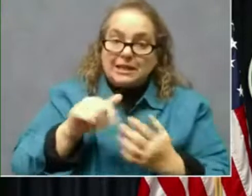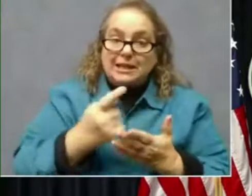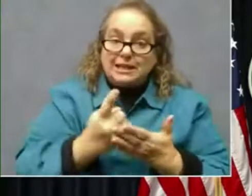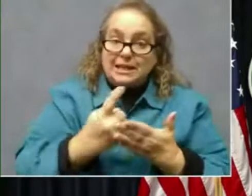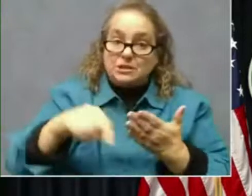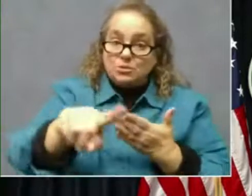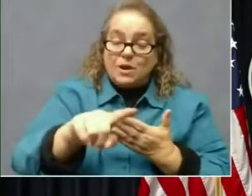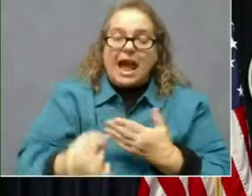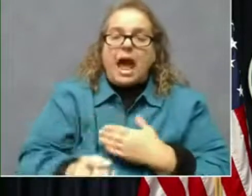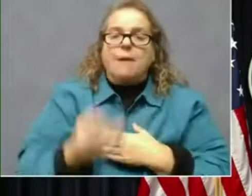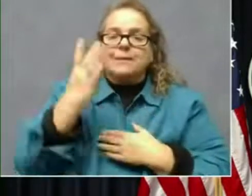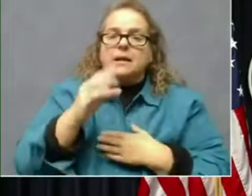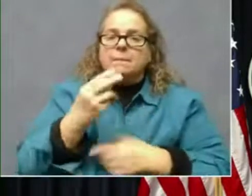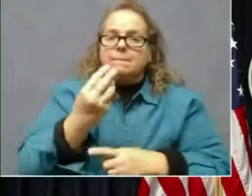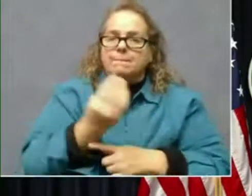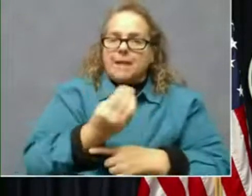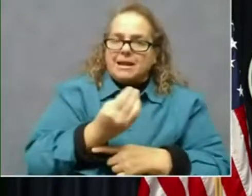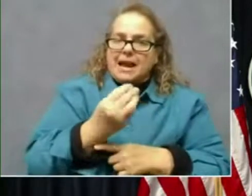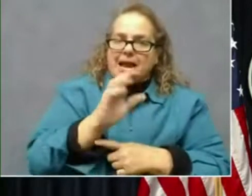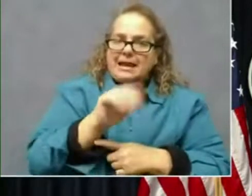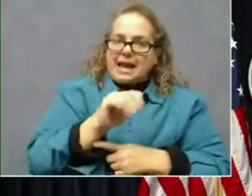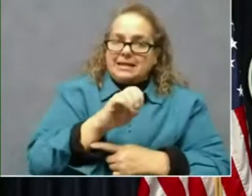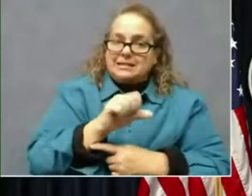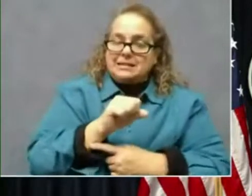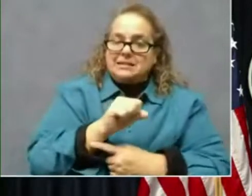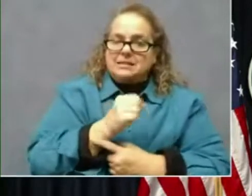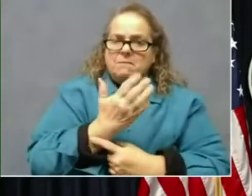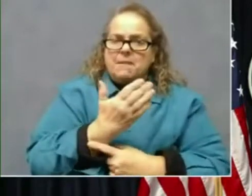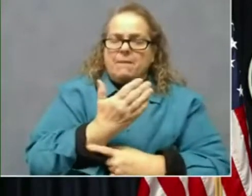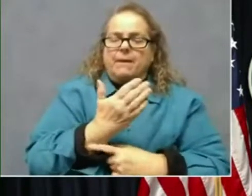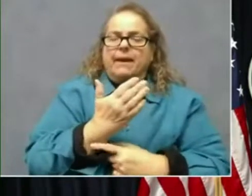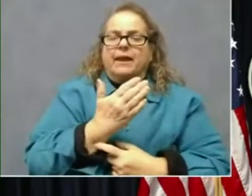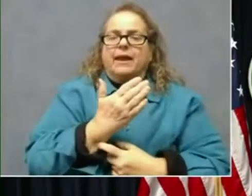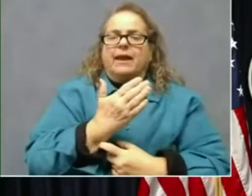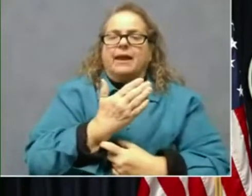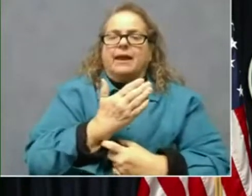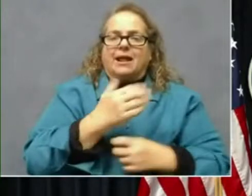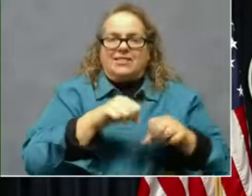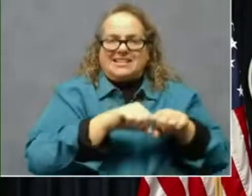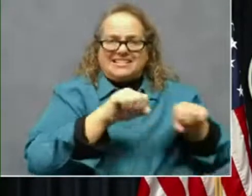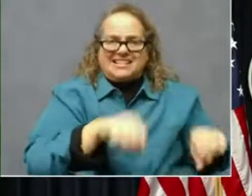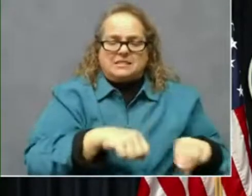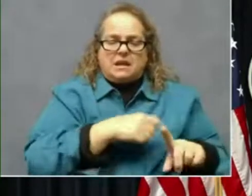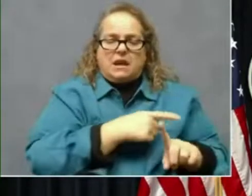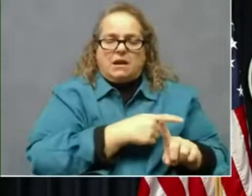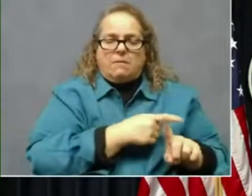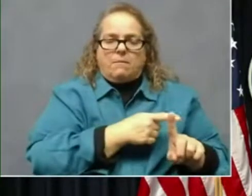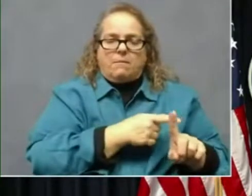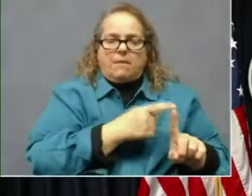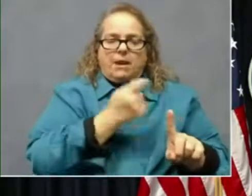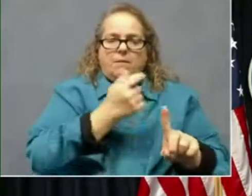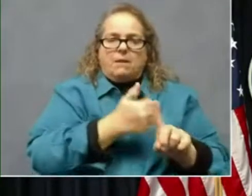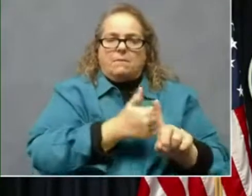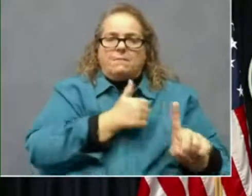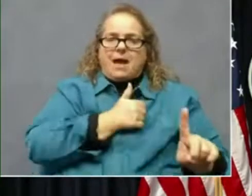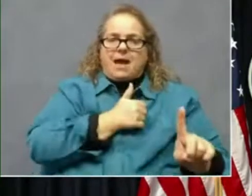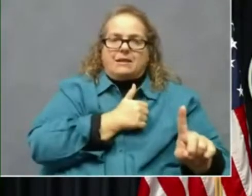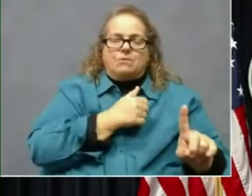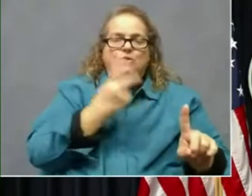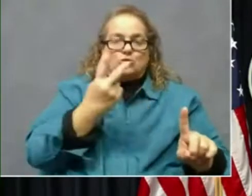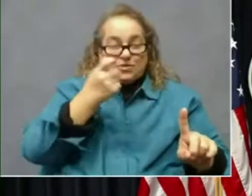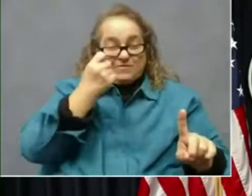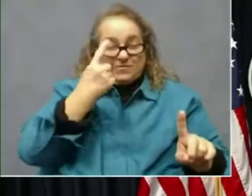Monday cases may have been backed up in the system from really two holiday weekends